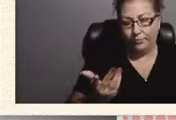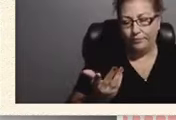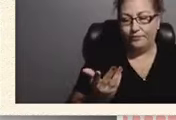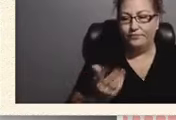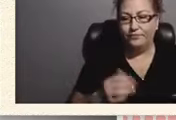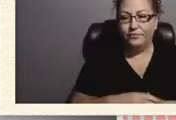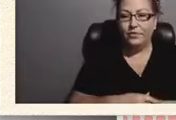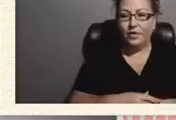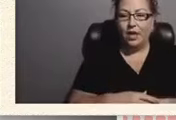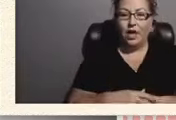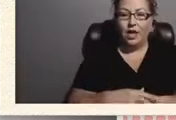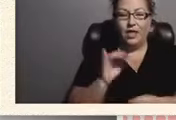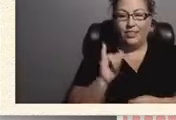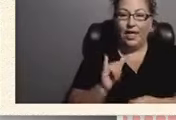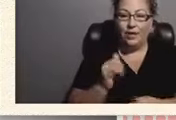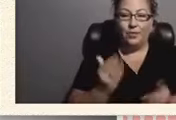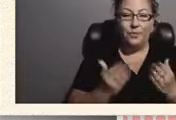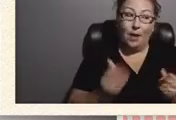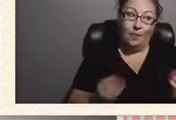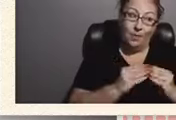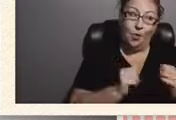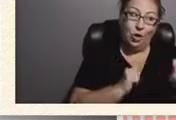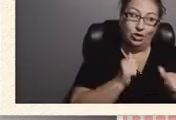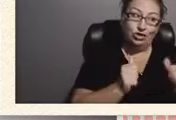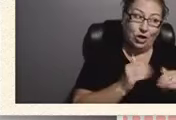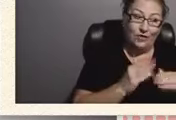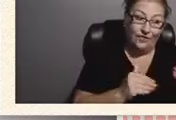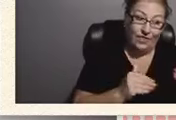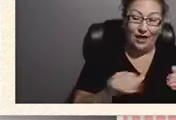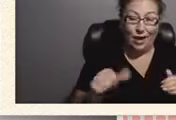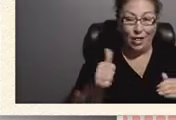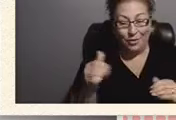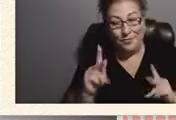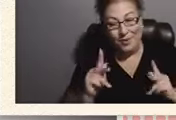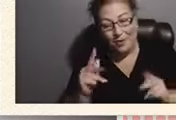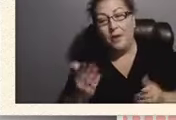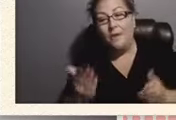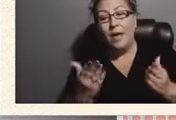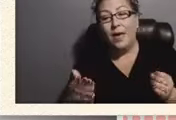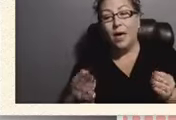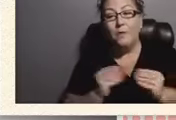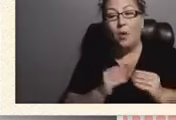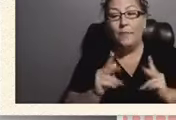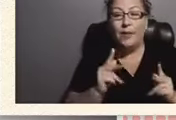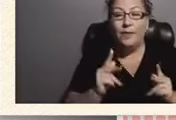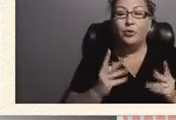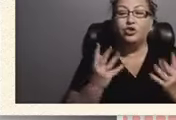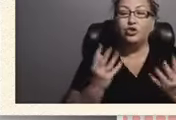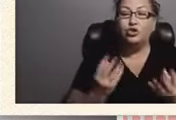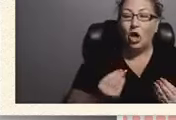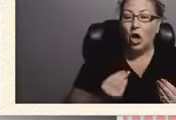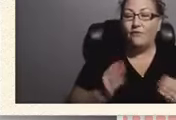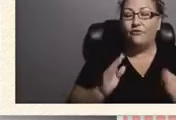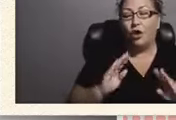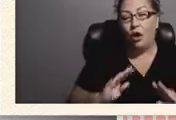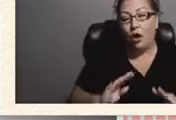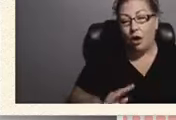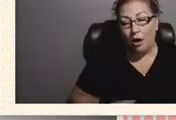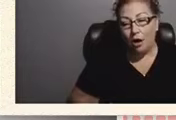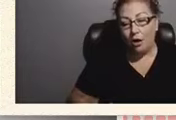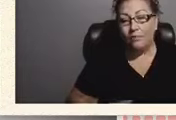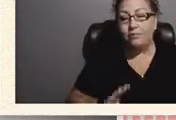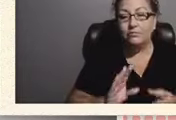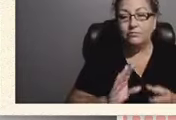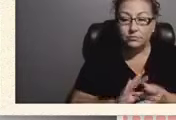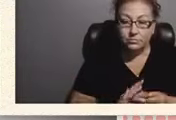we probably more assertive in our style some people may be more the soft-spoken calm person who needs a little bit